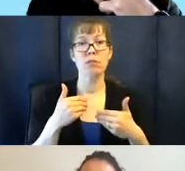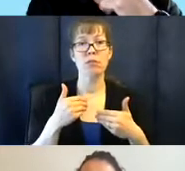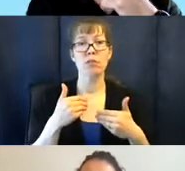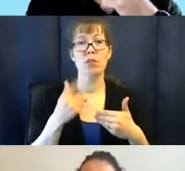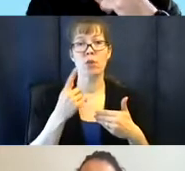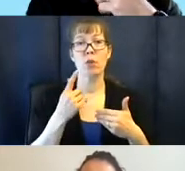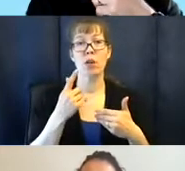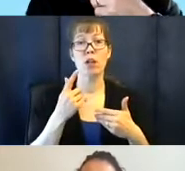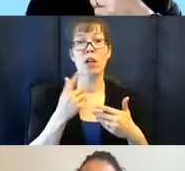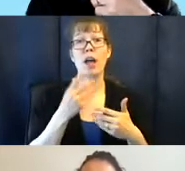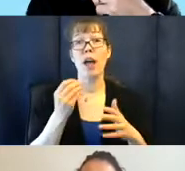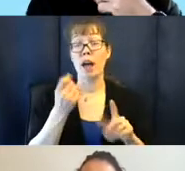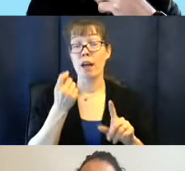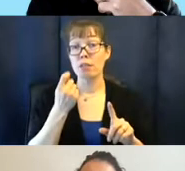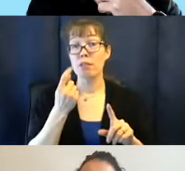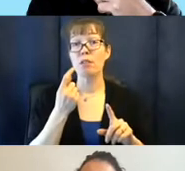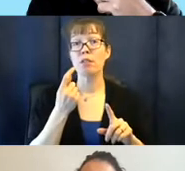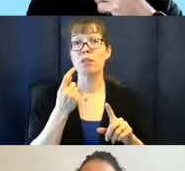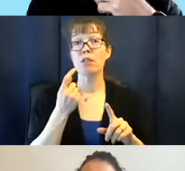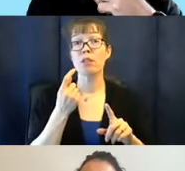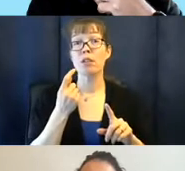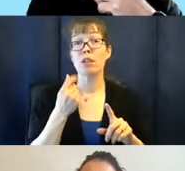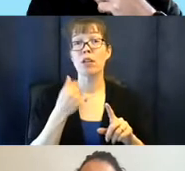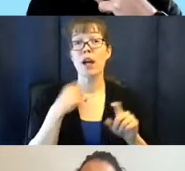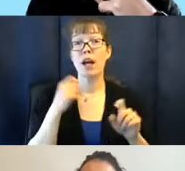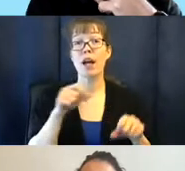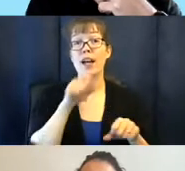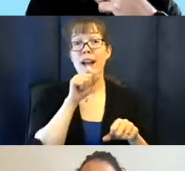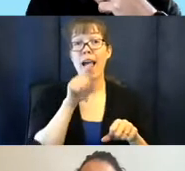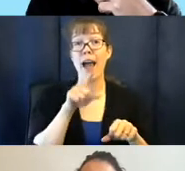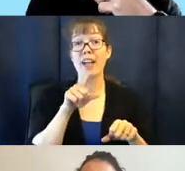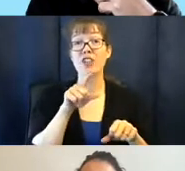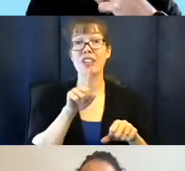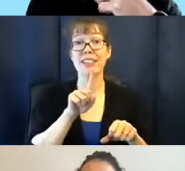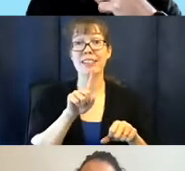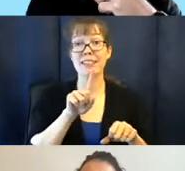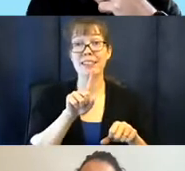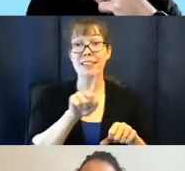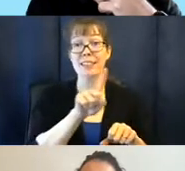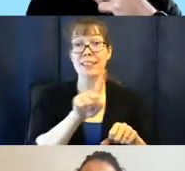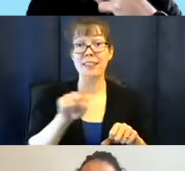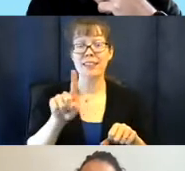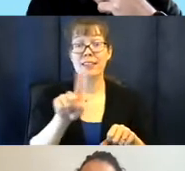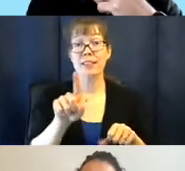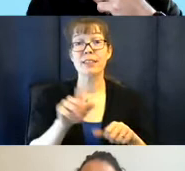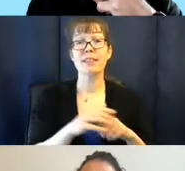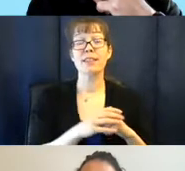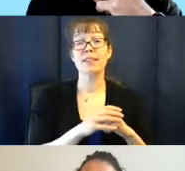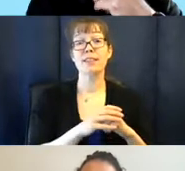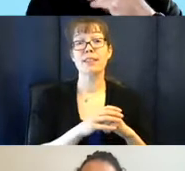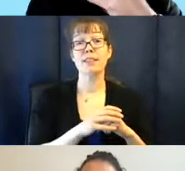I can actually drive myself